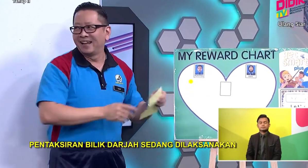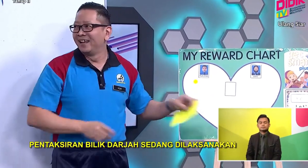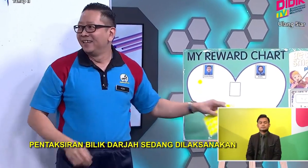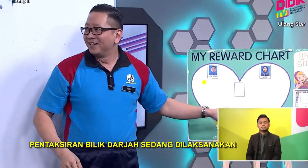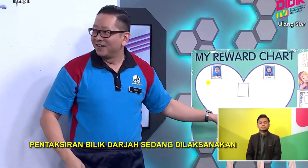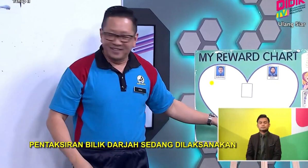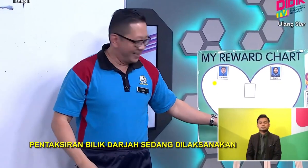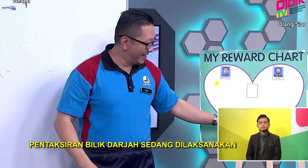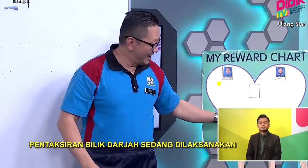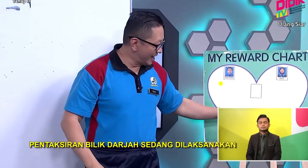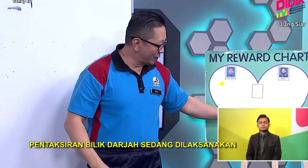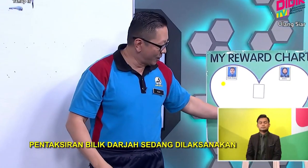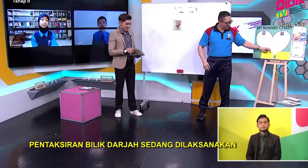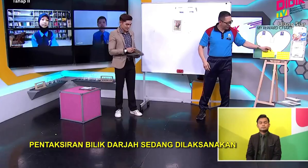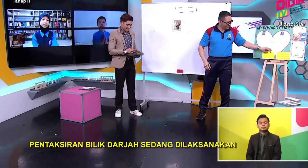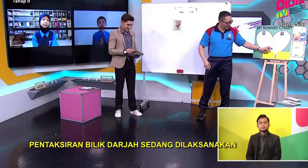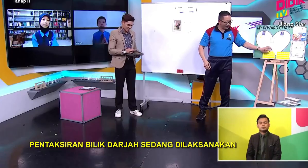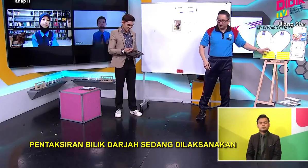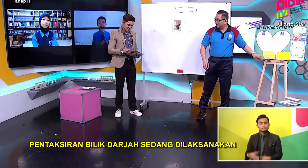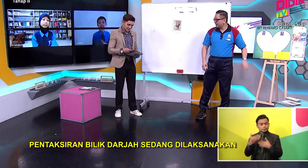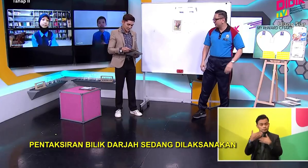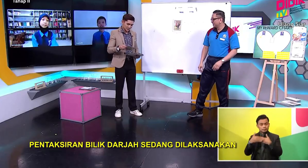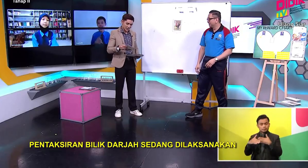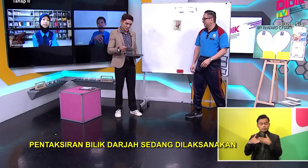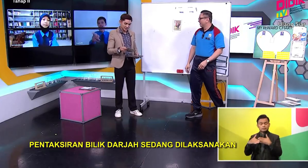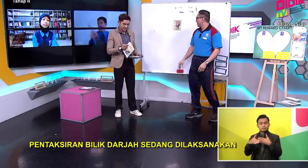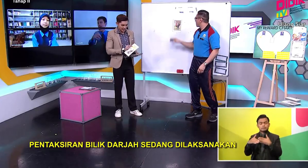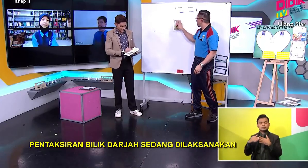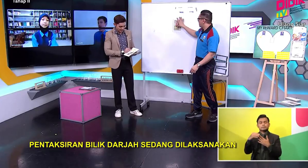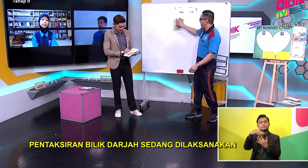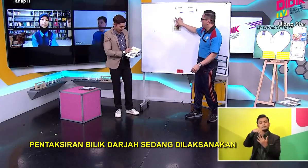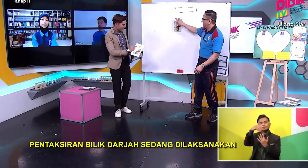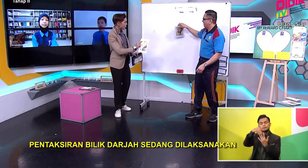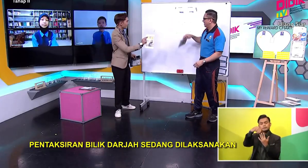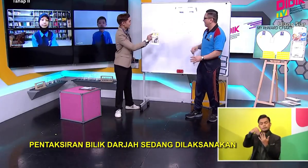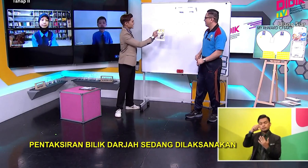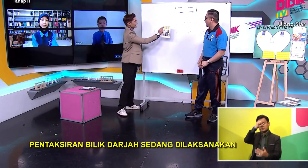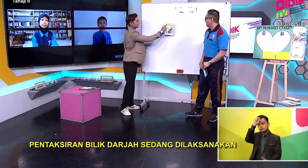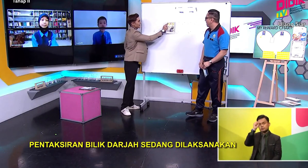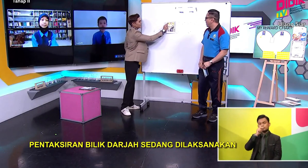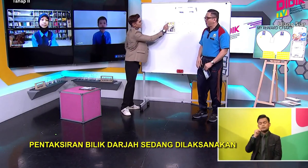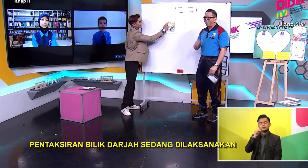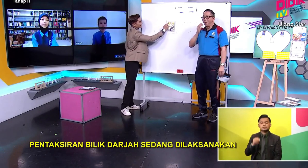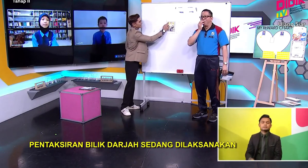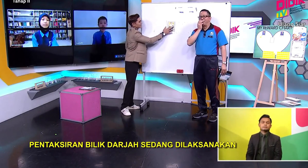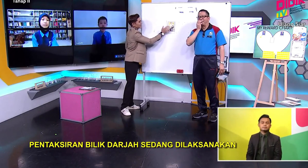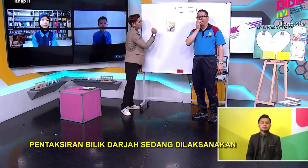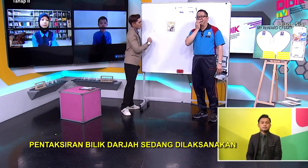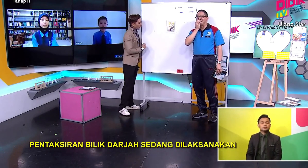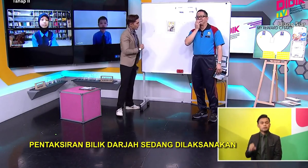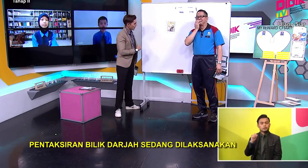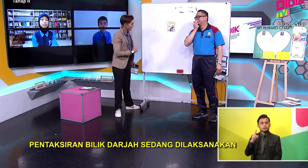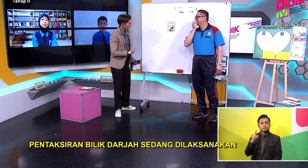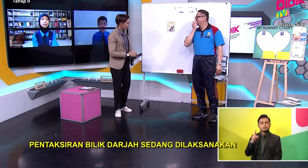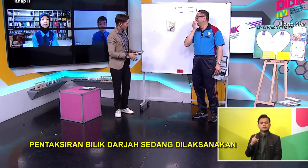Should I choose The next question? Sure Sure We proceed to the next Teacher ko I will take Ah This is nice Oh my